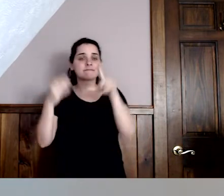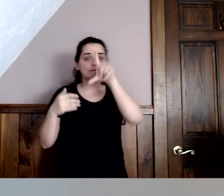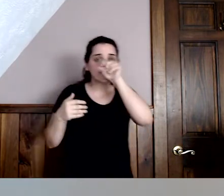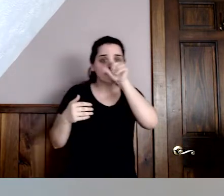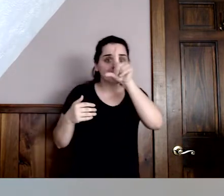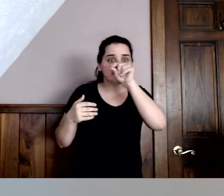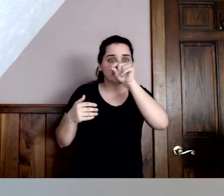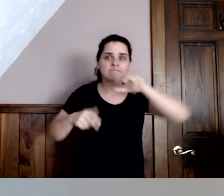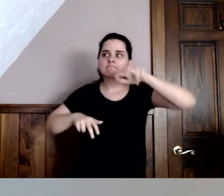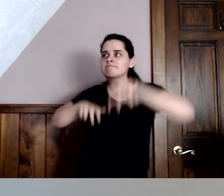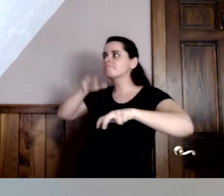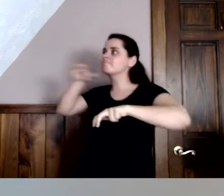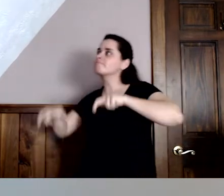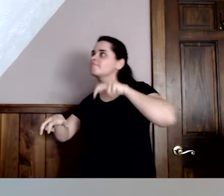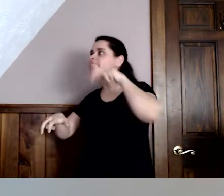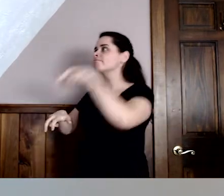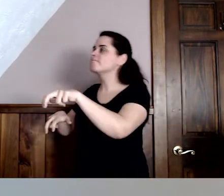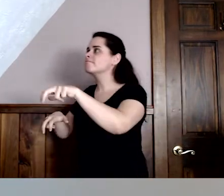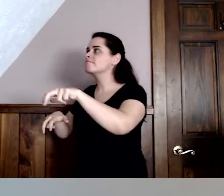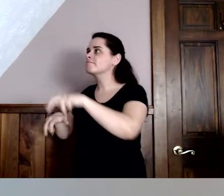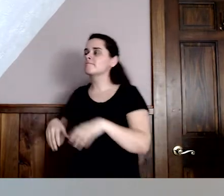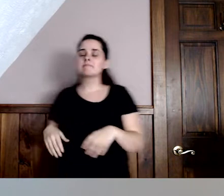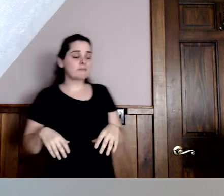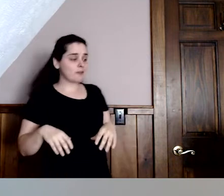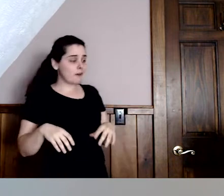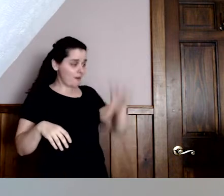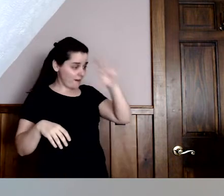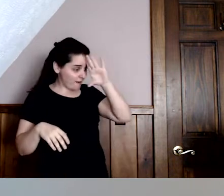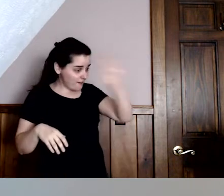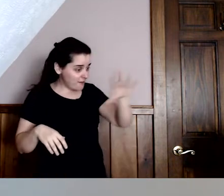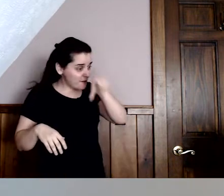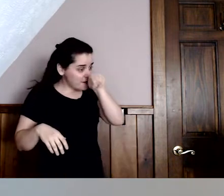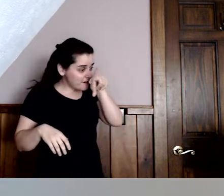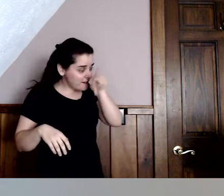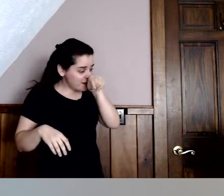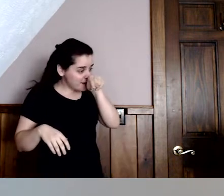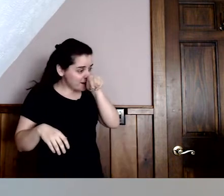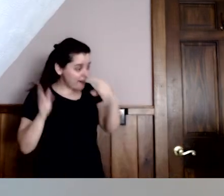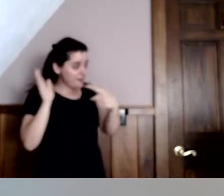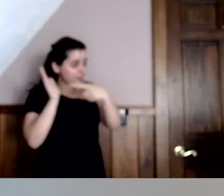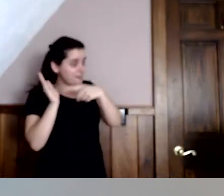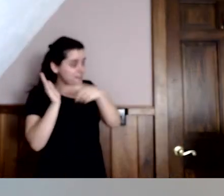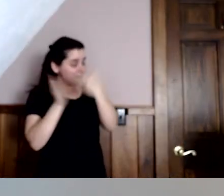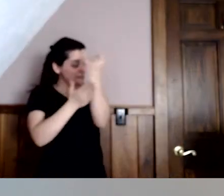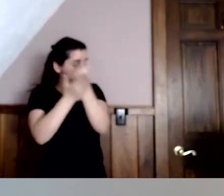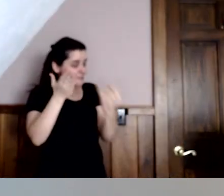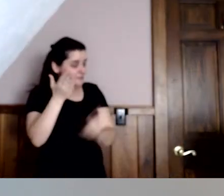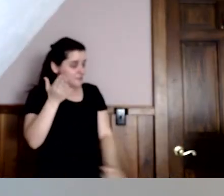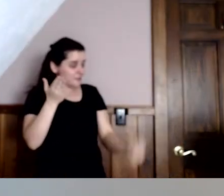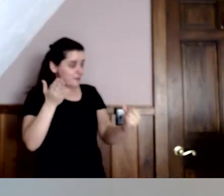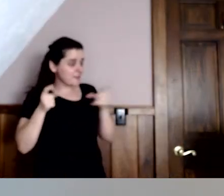Hello, hen. This picture is for grandmother. Will you take it to her hen?